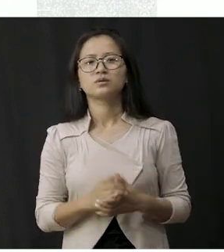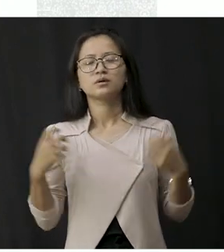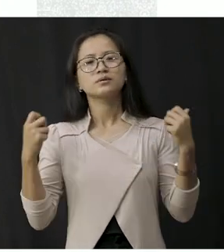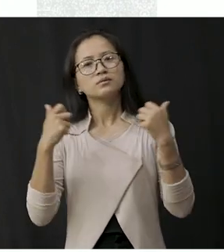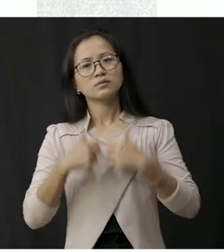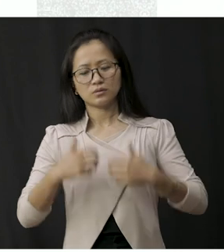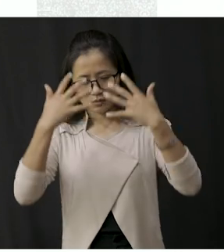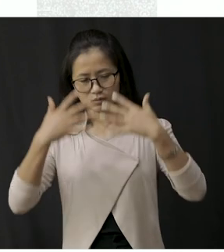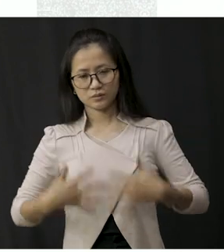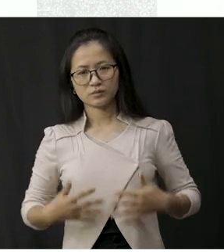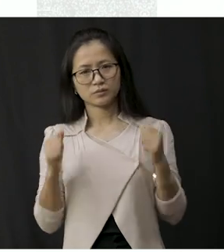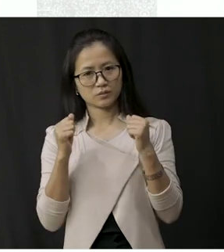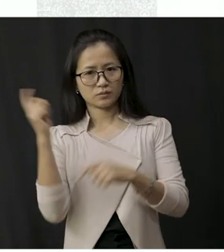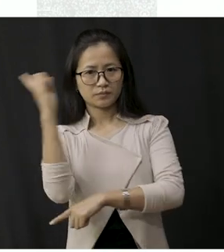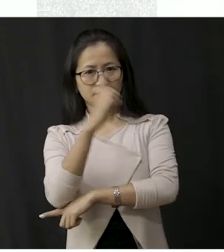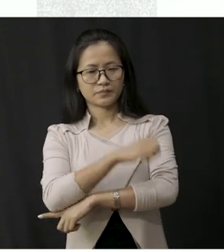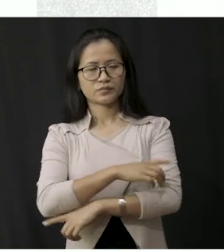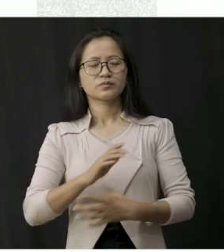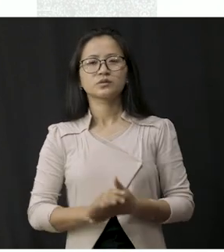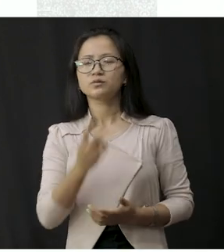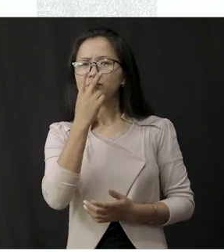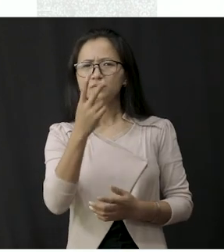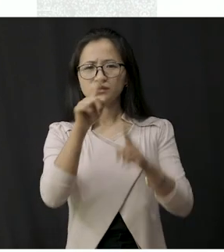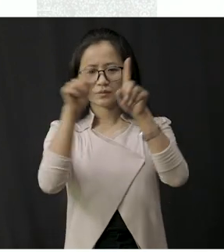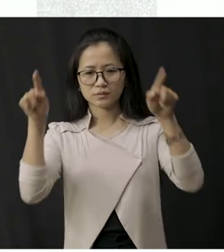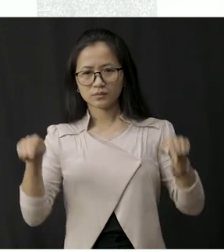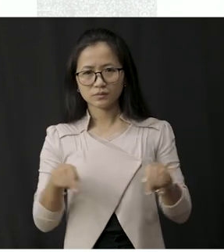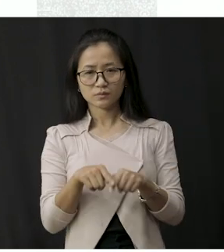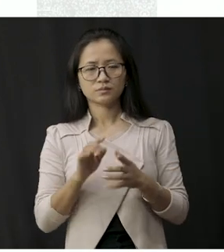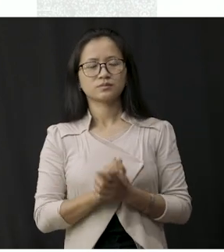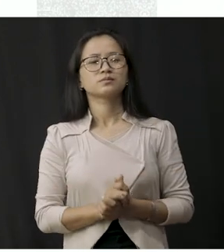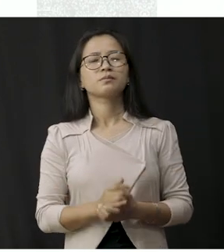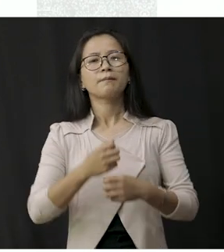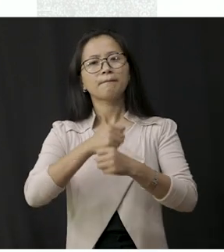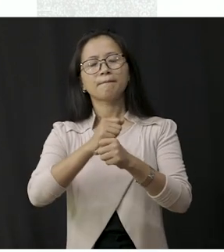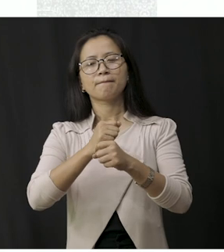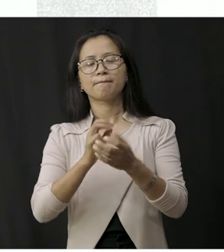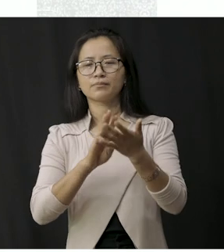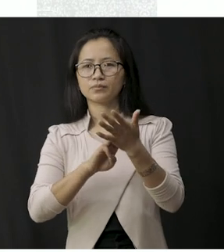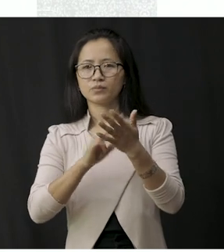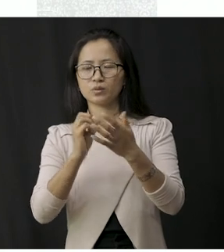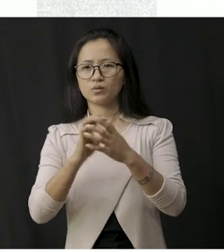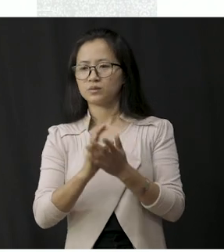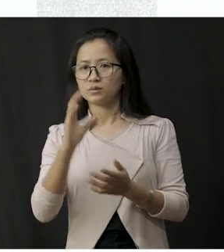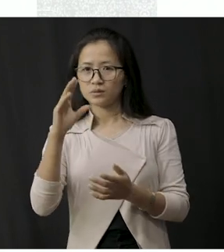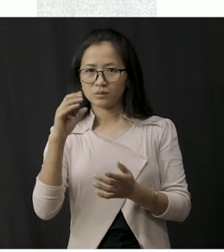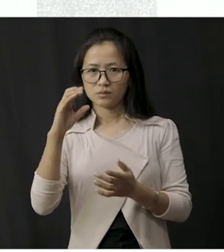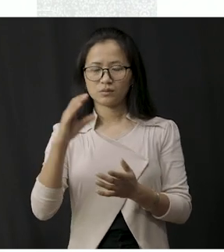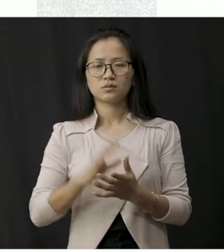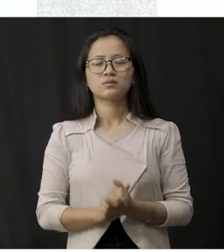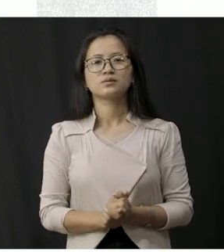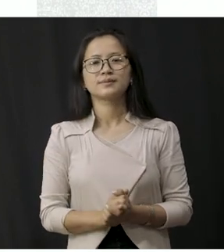cold days so this type of clothes here that you see are made of wool woolen